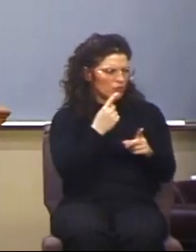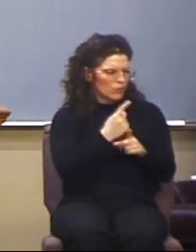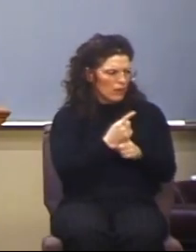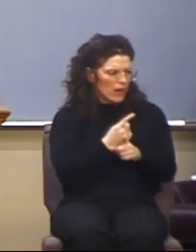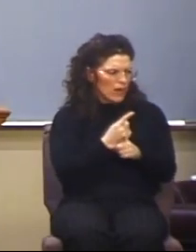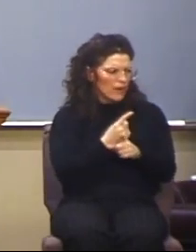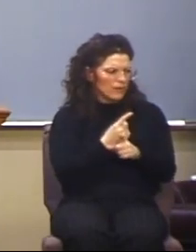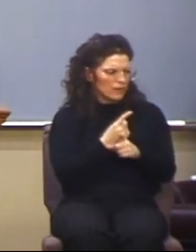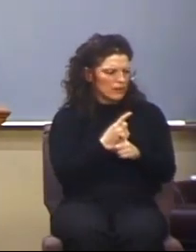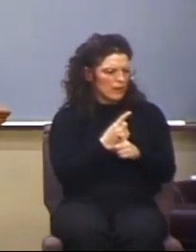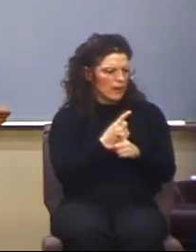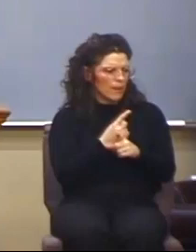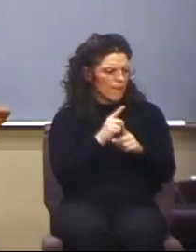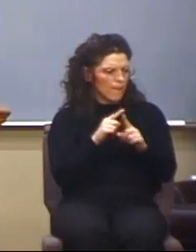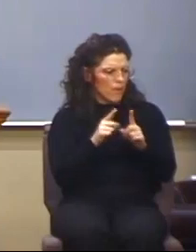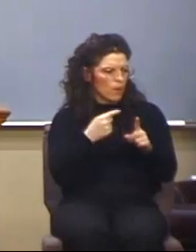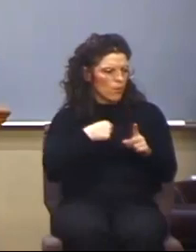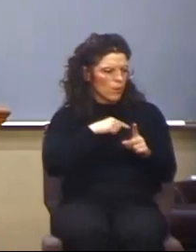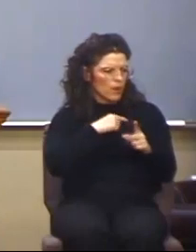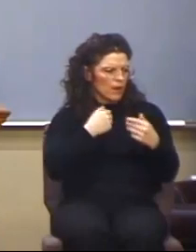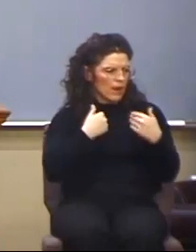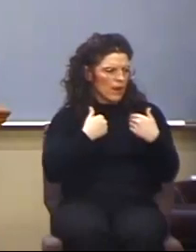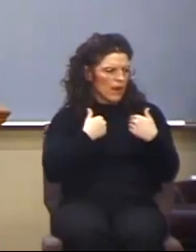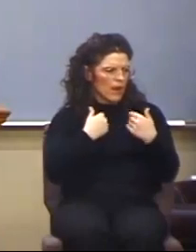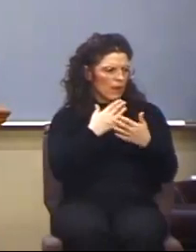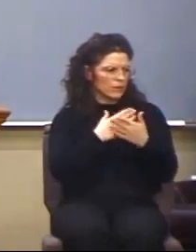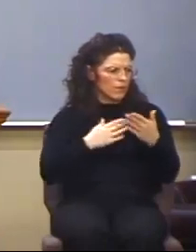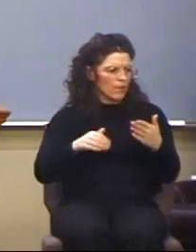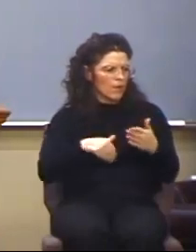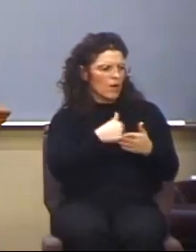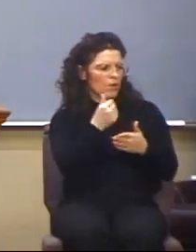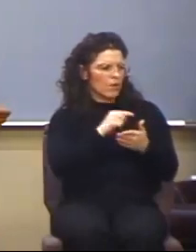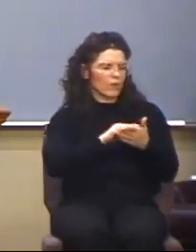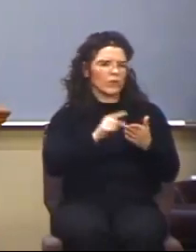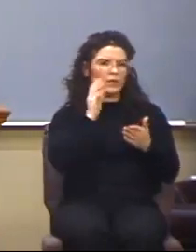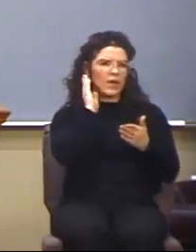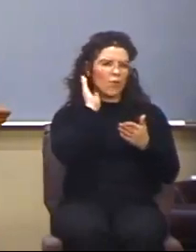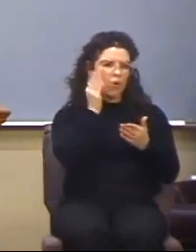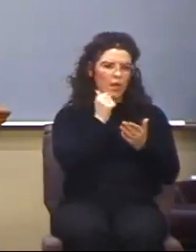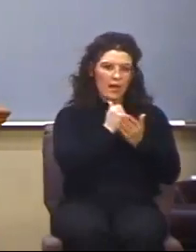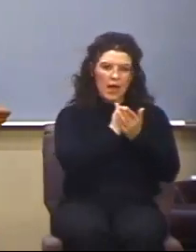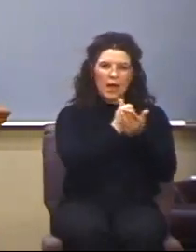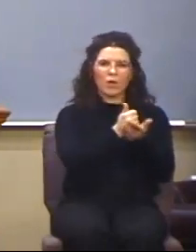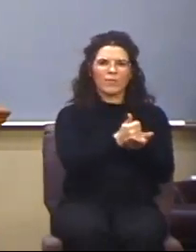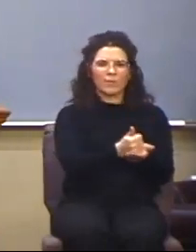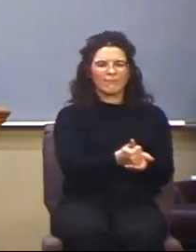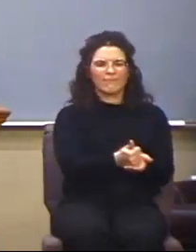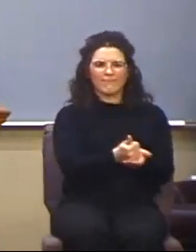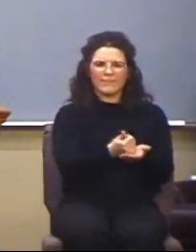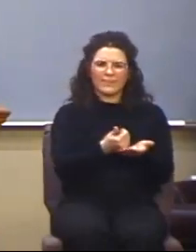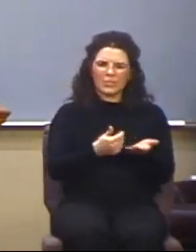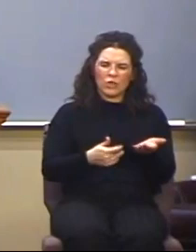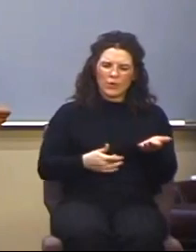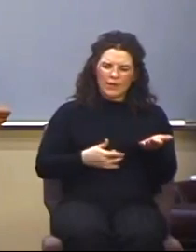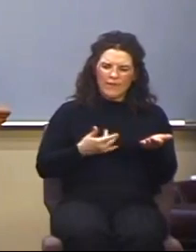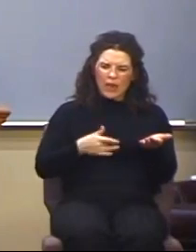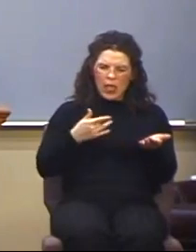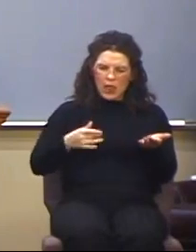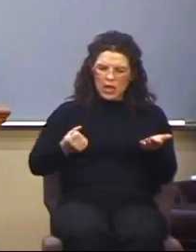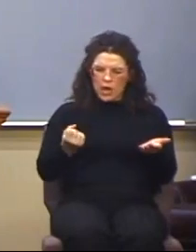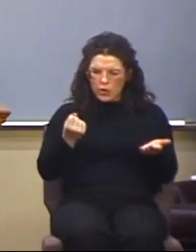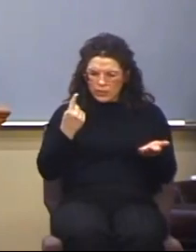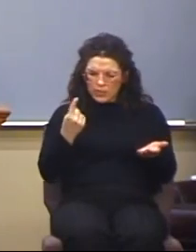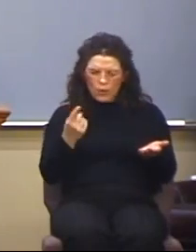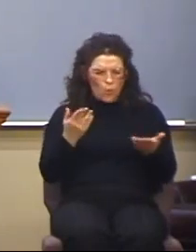we have some other verses that will obviously help us get a feel for what Paul is doing